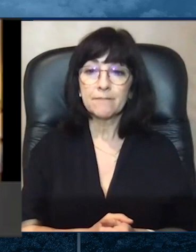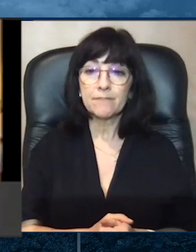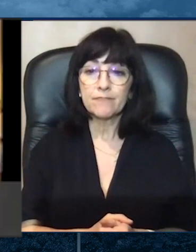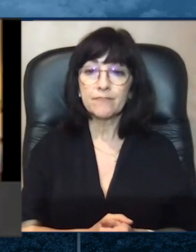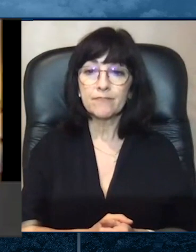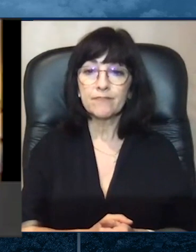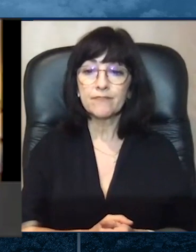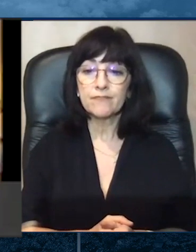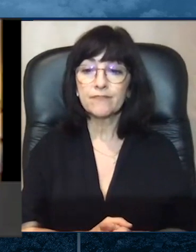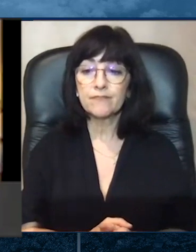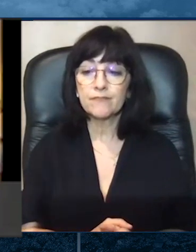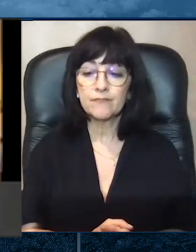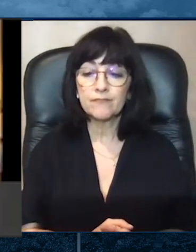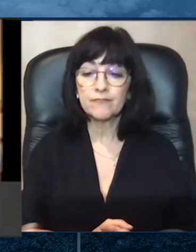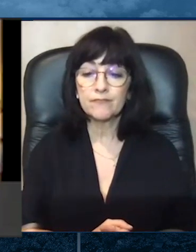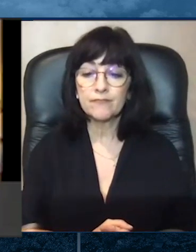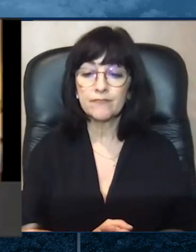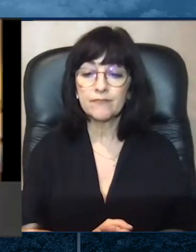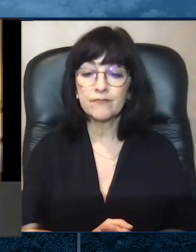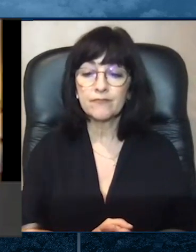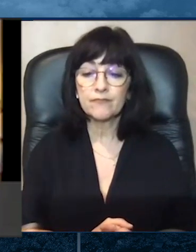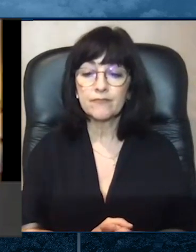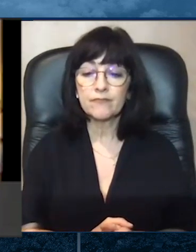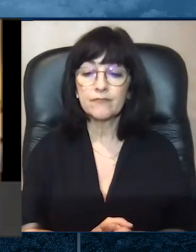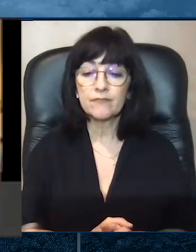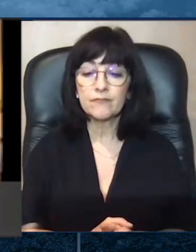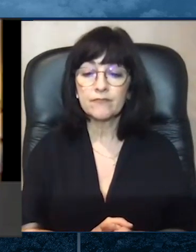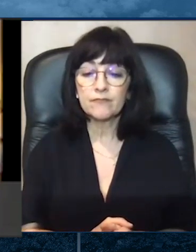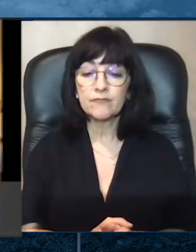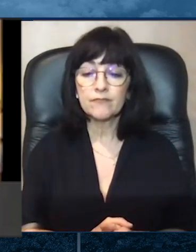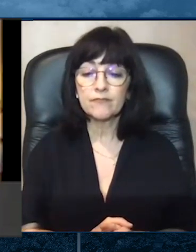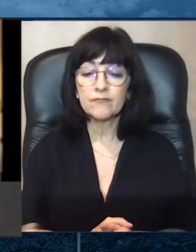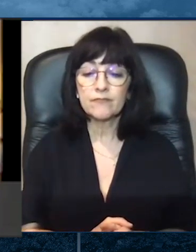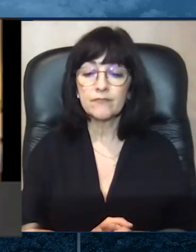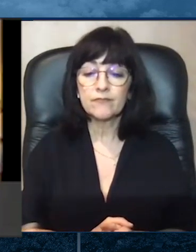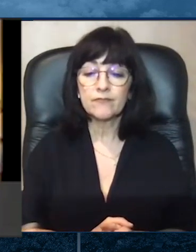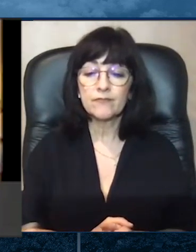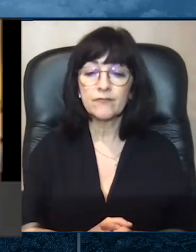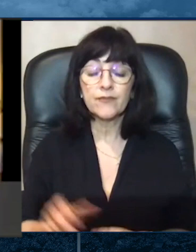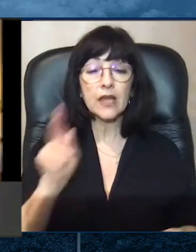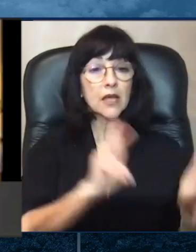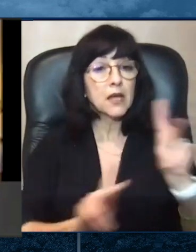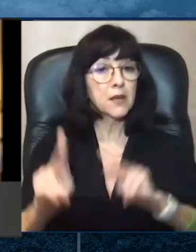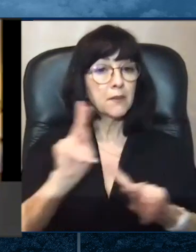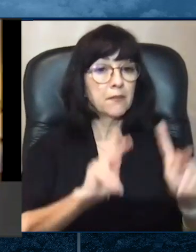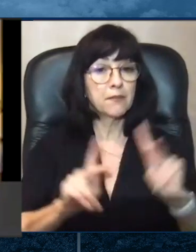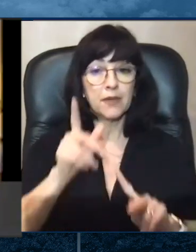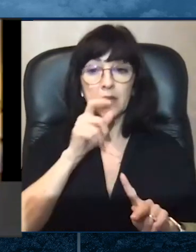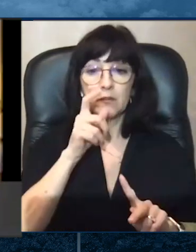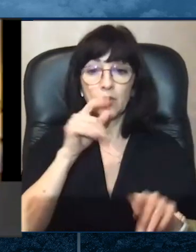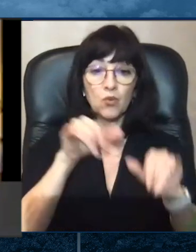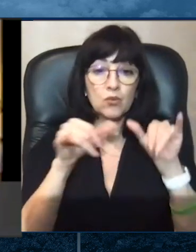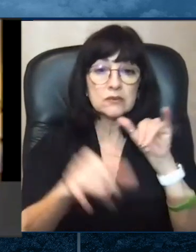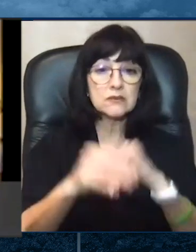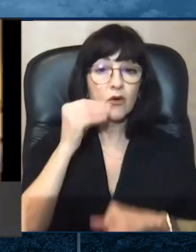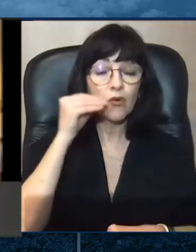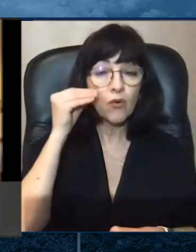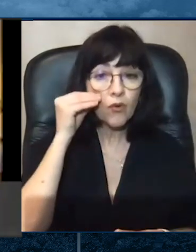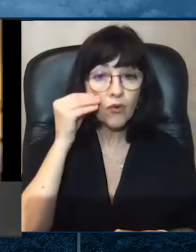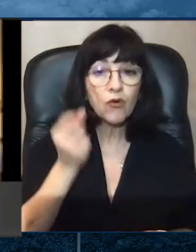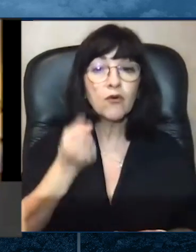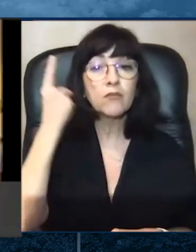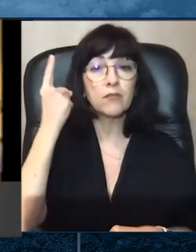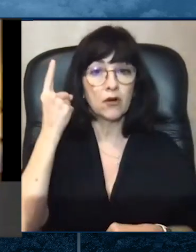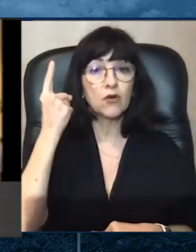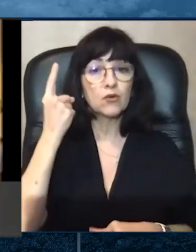leyendas en voz alta, actividades en grupos pequeños y reunión por la tarde cada